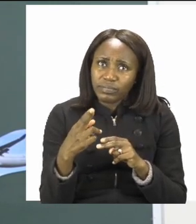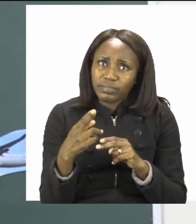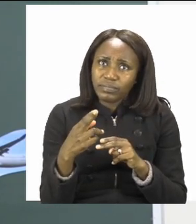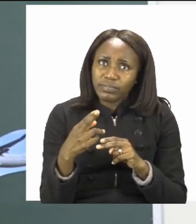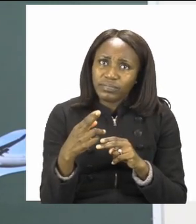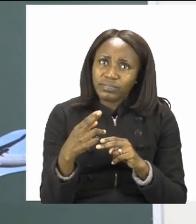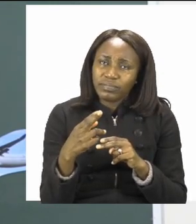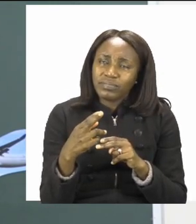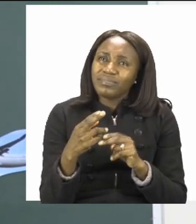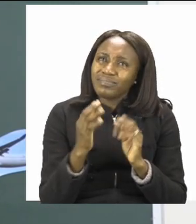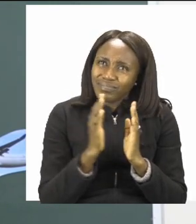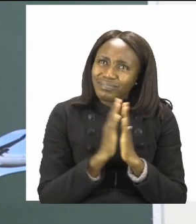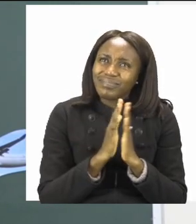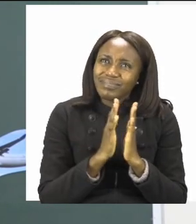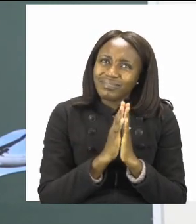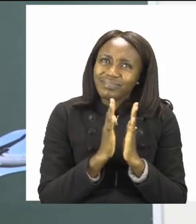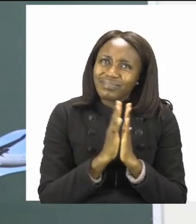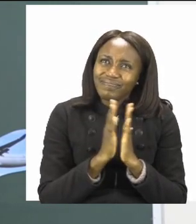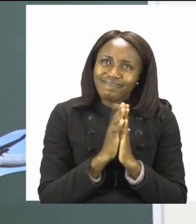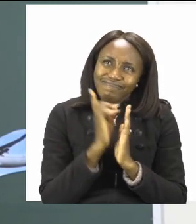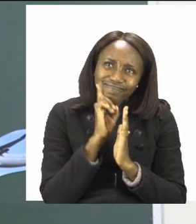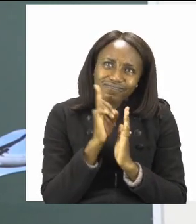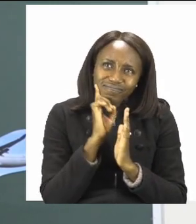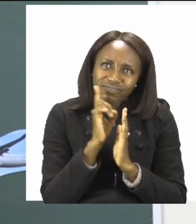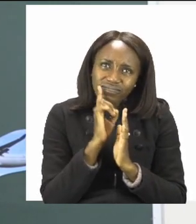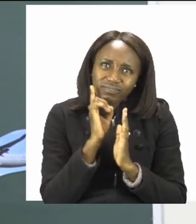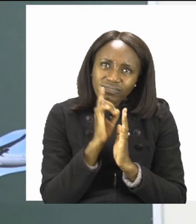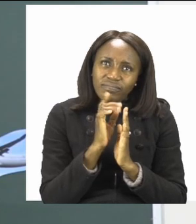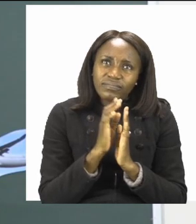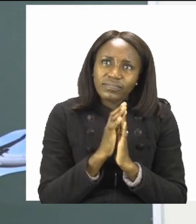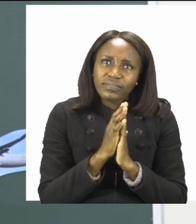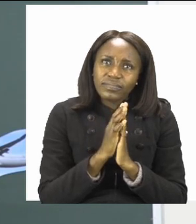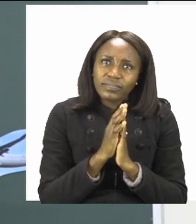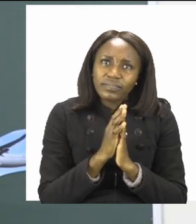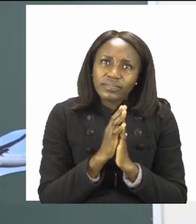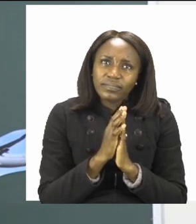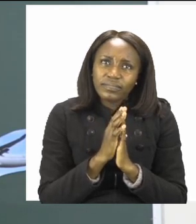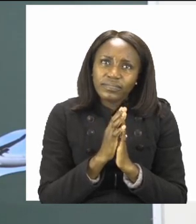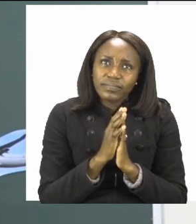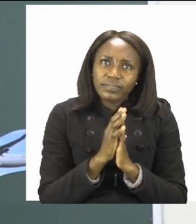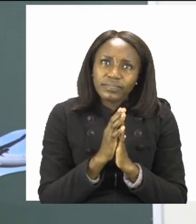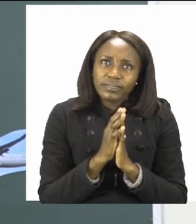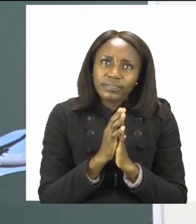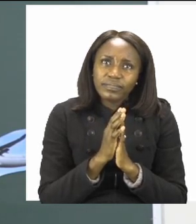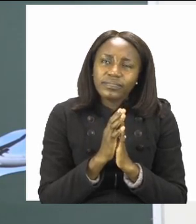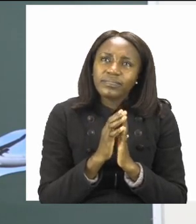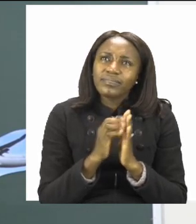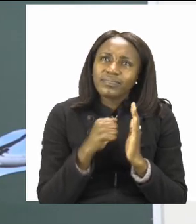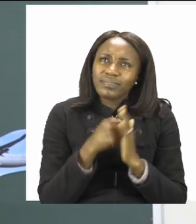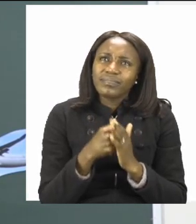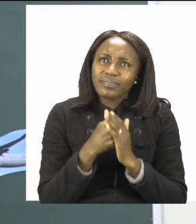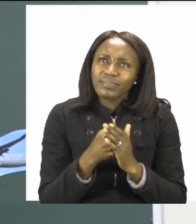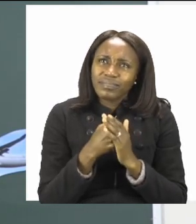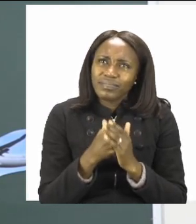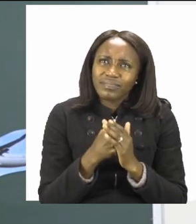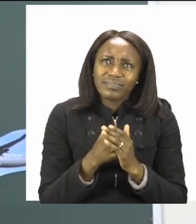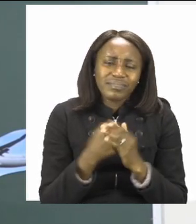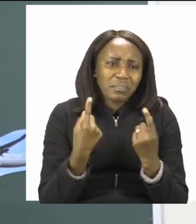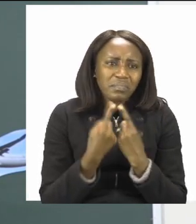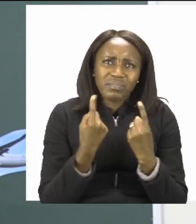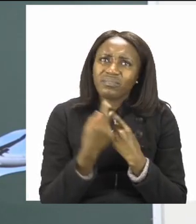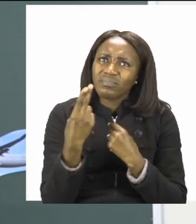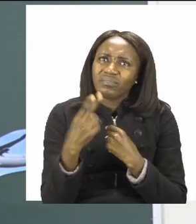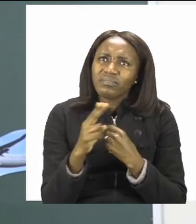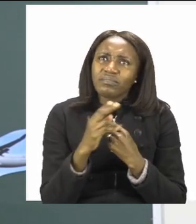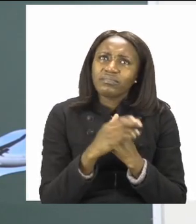We said that a pair of scissors is not a toy. So please, boys and girls, try hard not to play with this. When you are done using